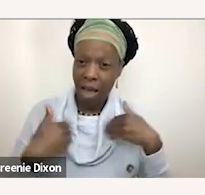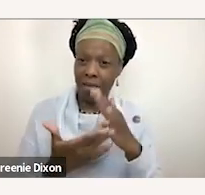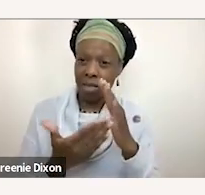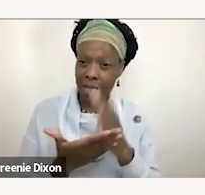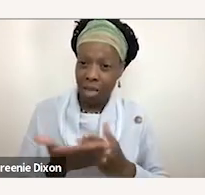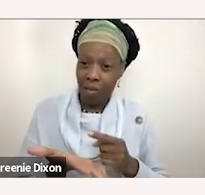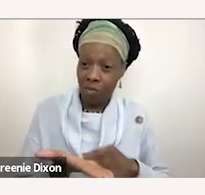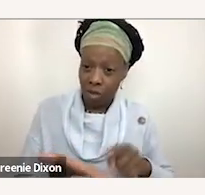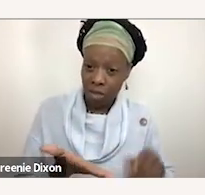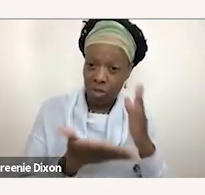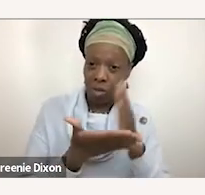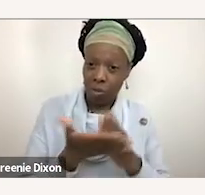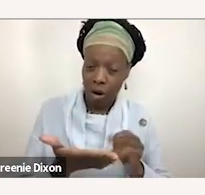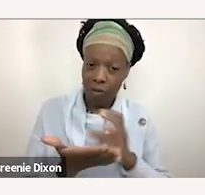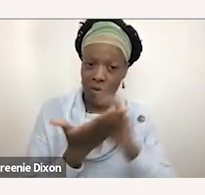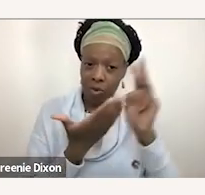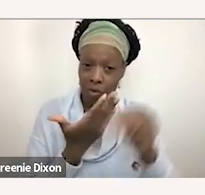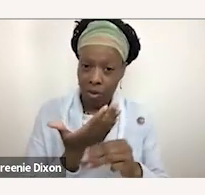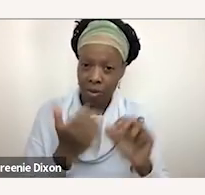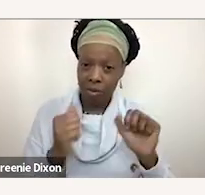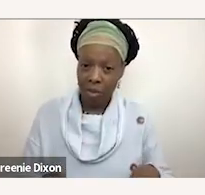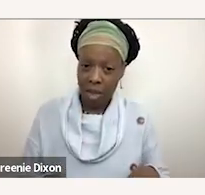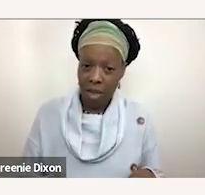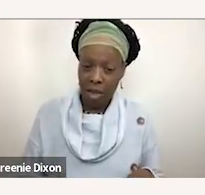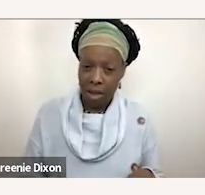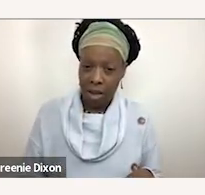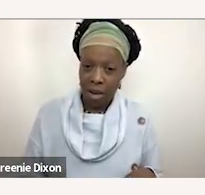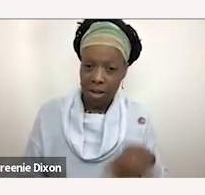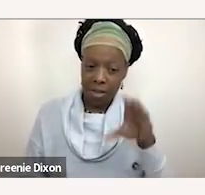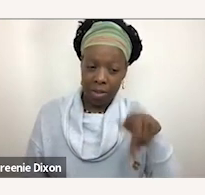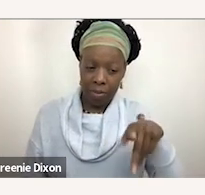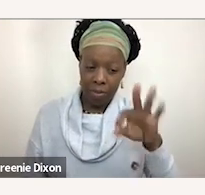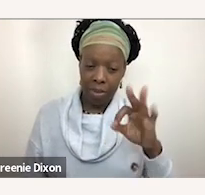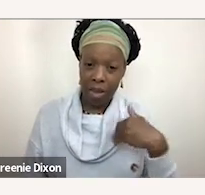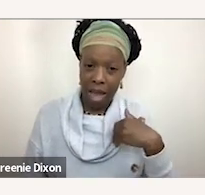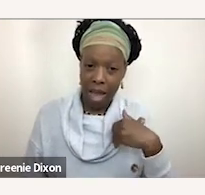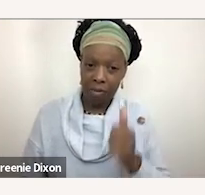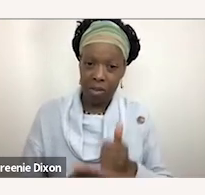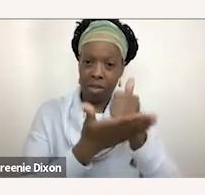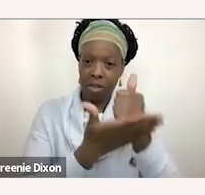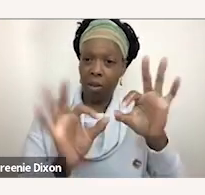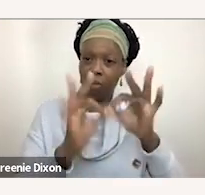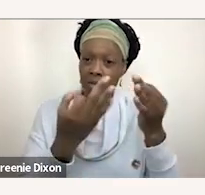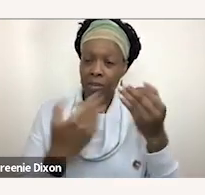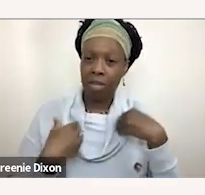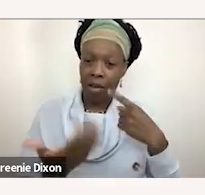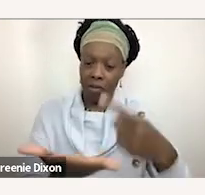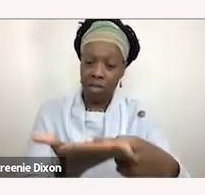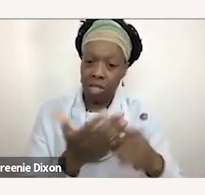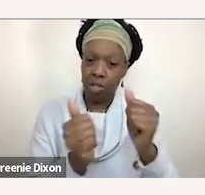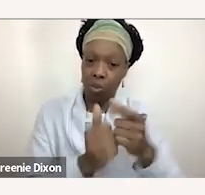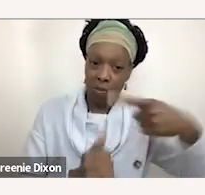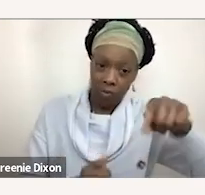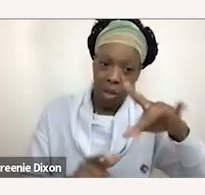the curriculum or maybe separately that cpf has for families to talk to their kids about disability or to be introduced to the world of